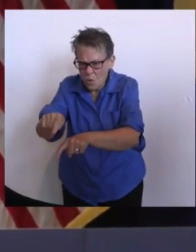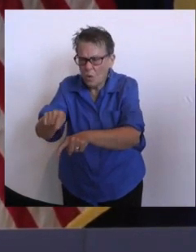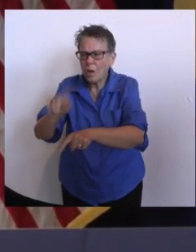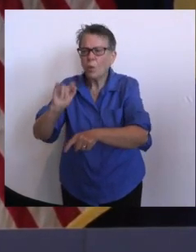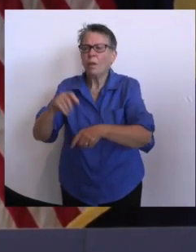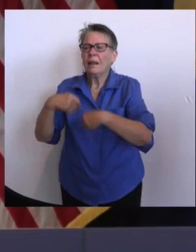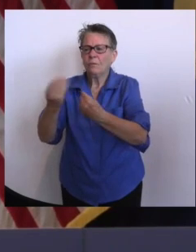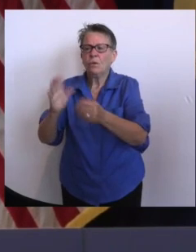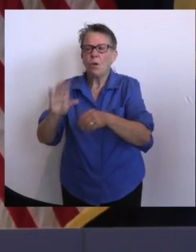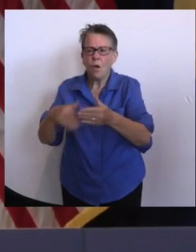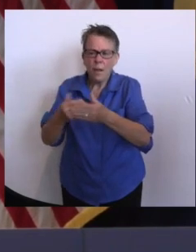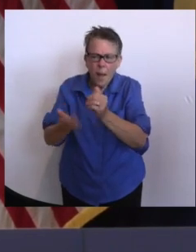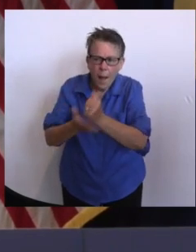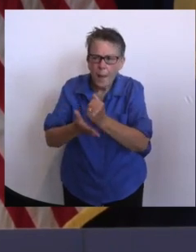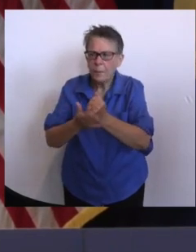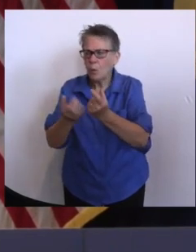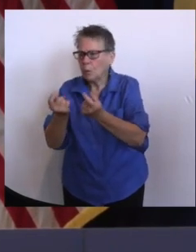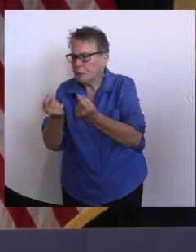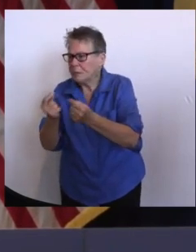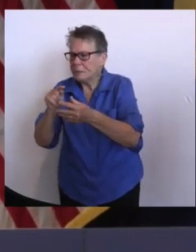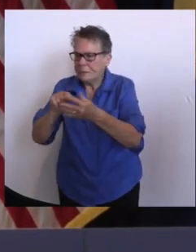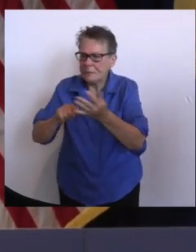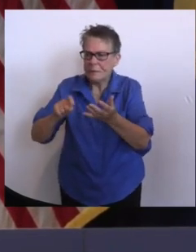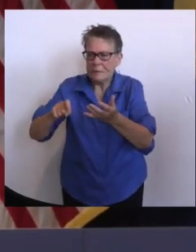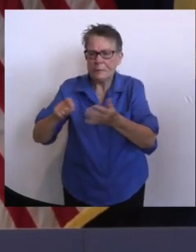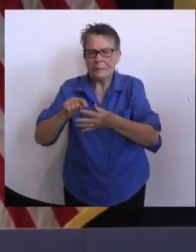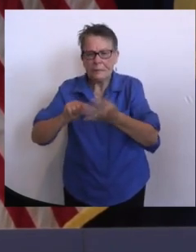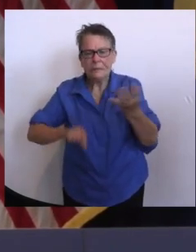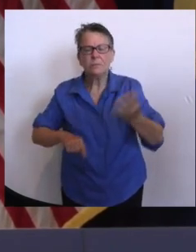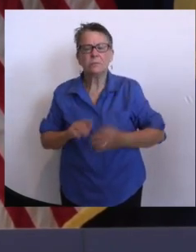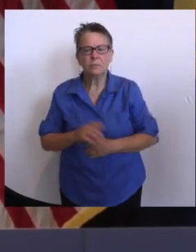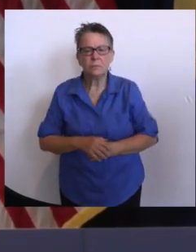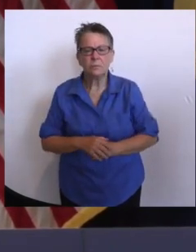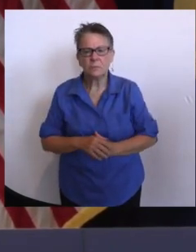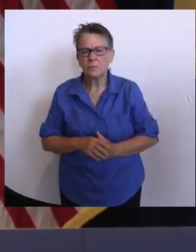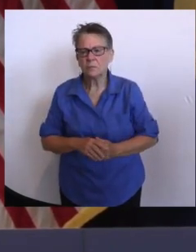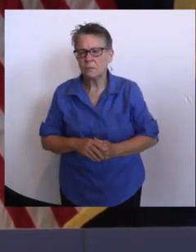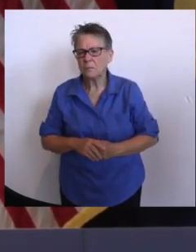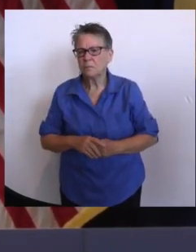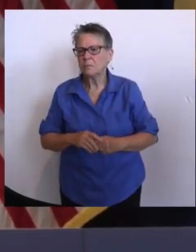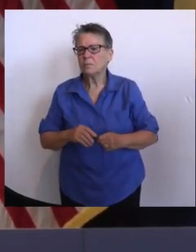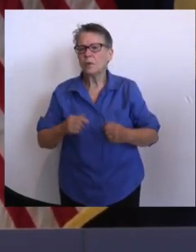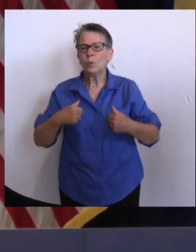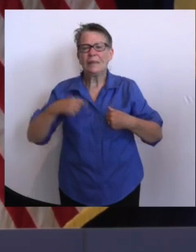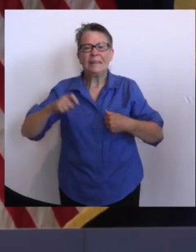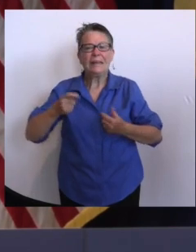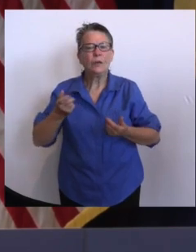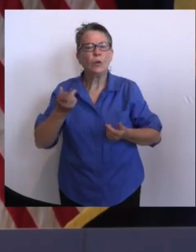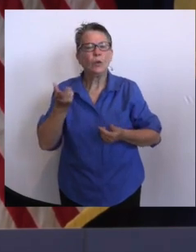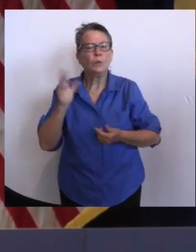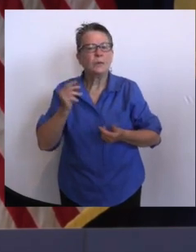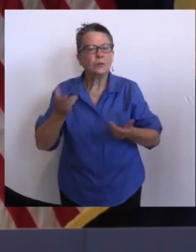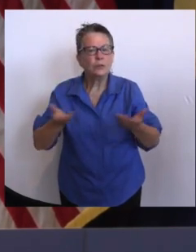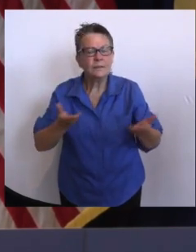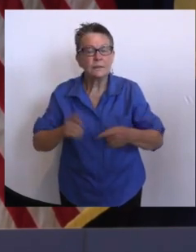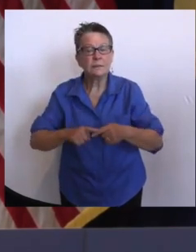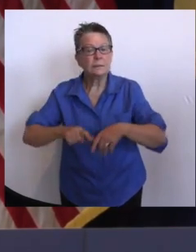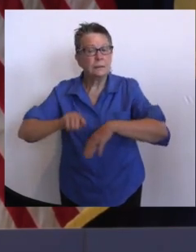with the salvage titles that we're going to need, human services for any type of counseling, health,